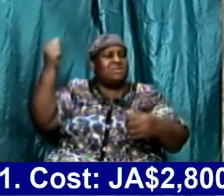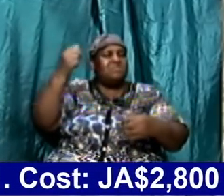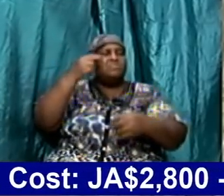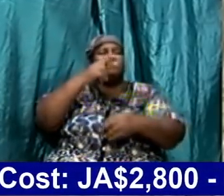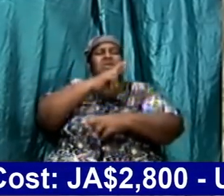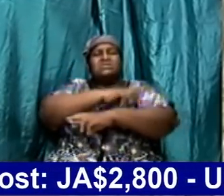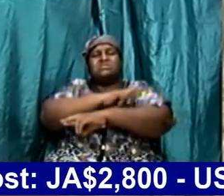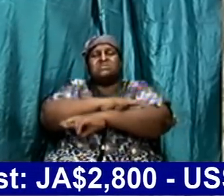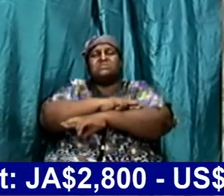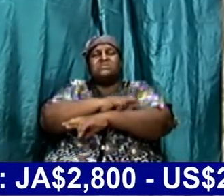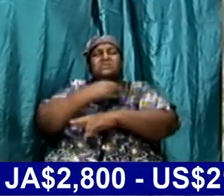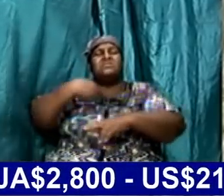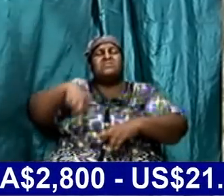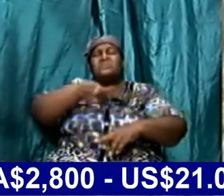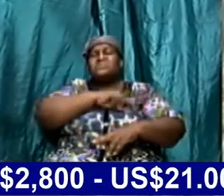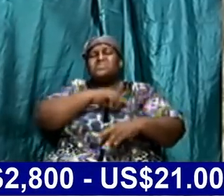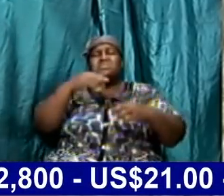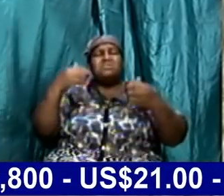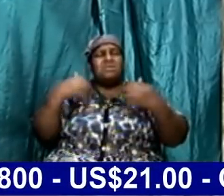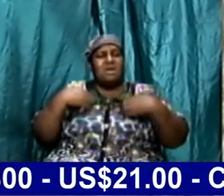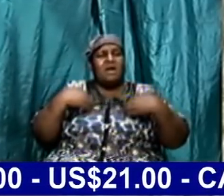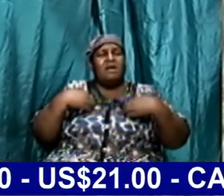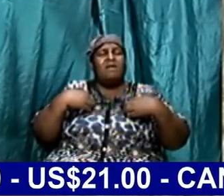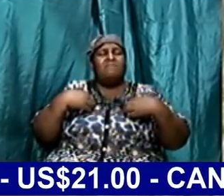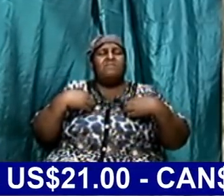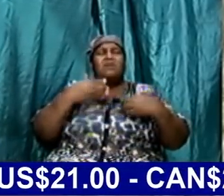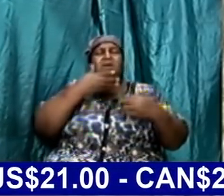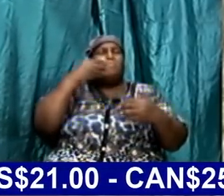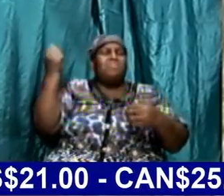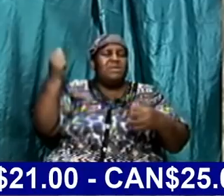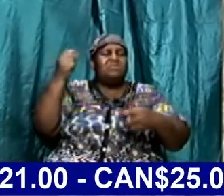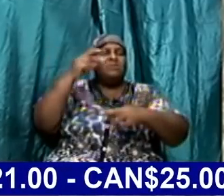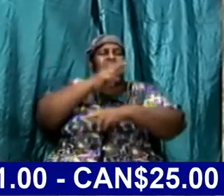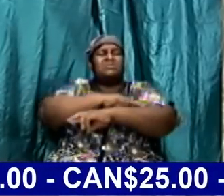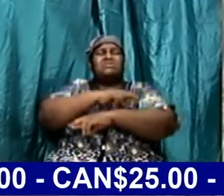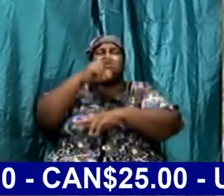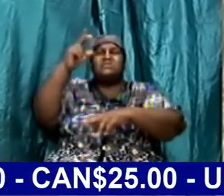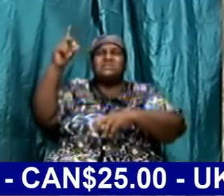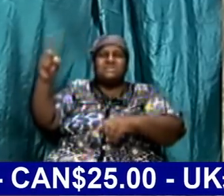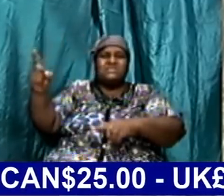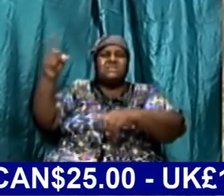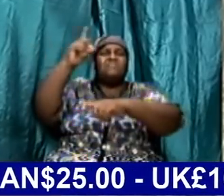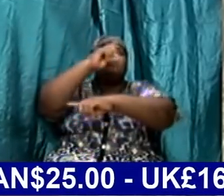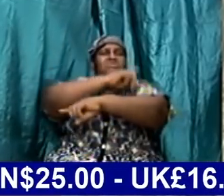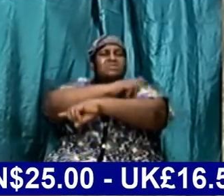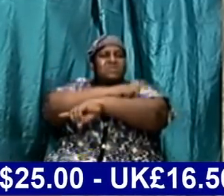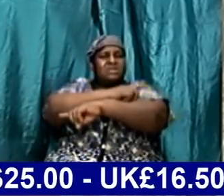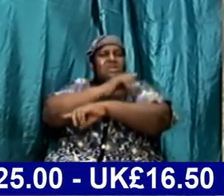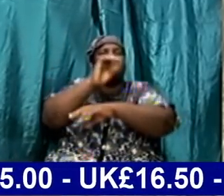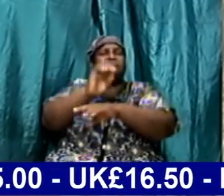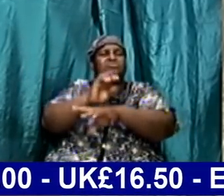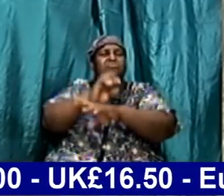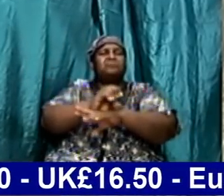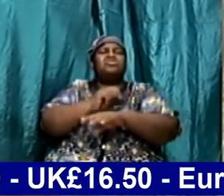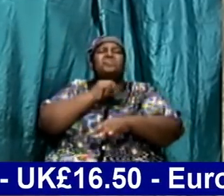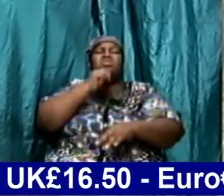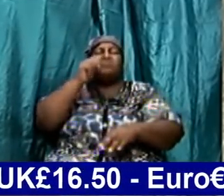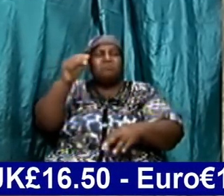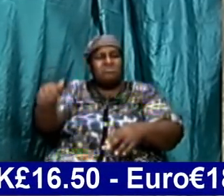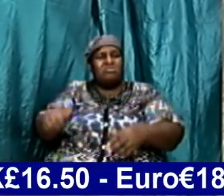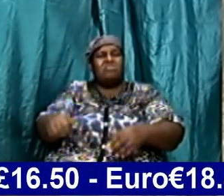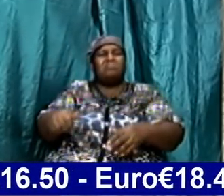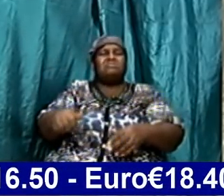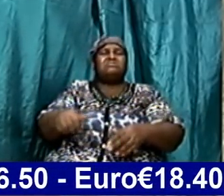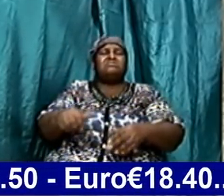we have a better rest the Sabbath the seventh day Sabbath is not required of the New Testament church